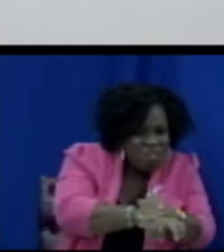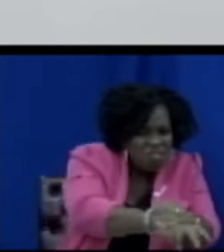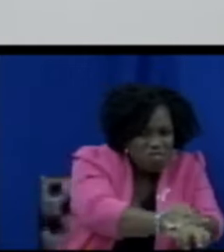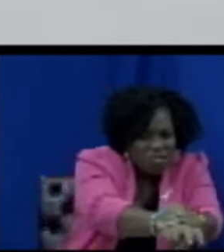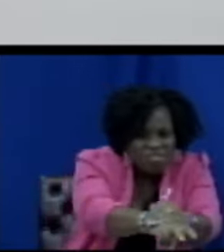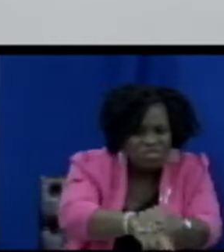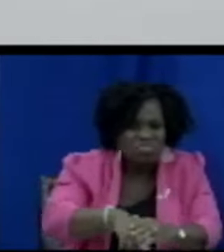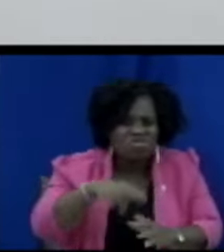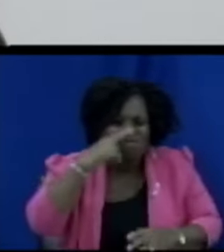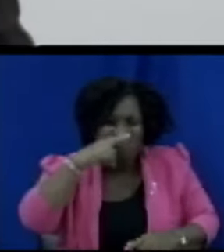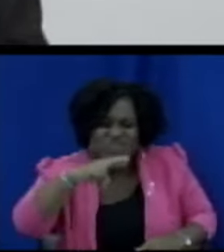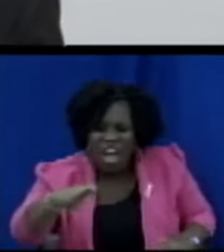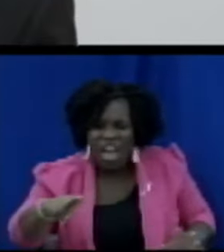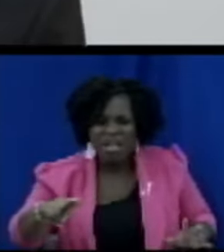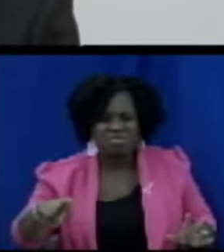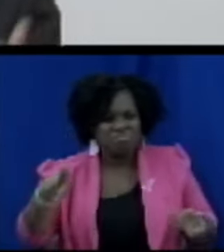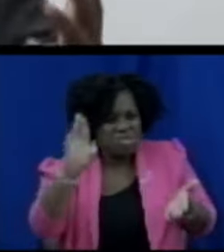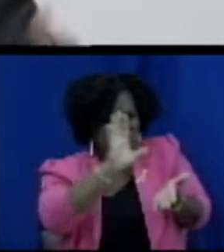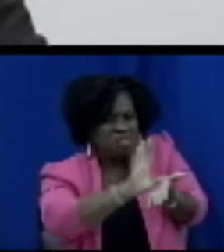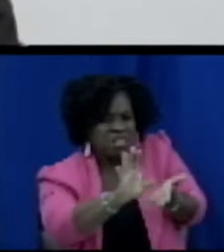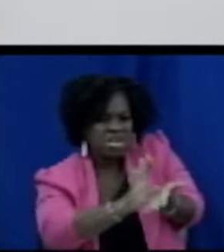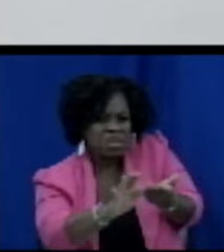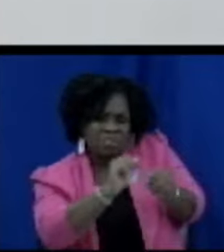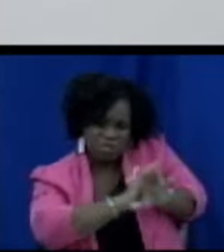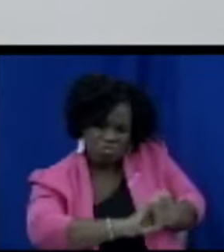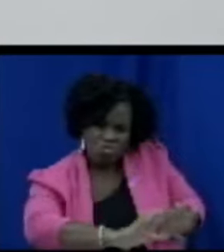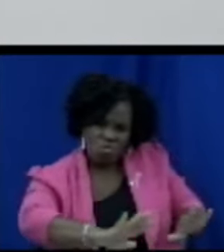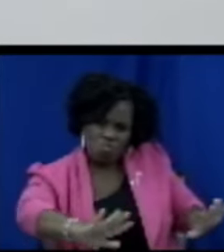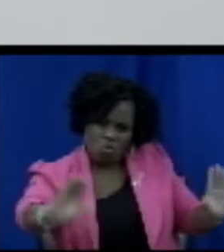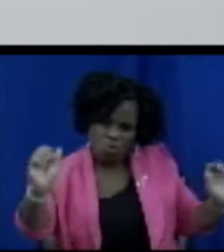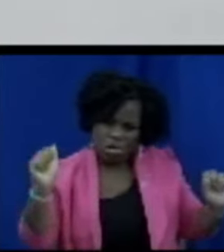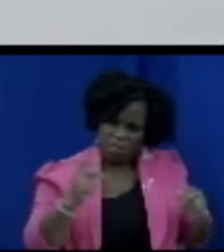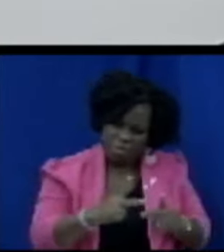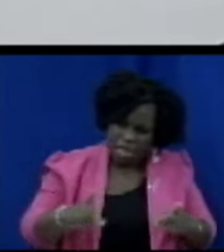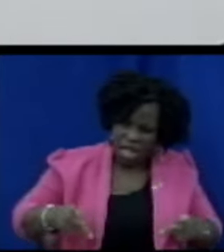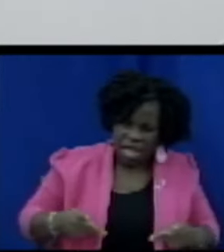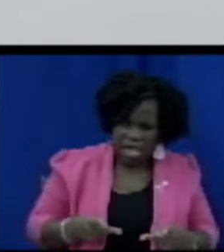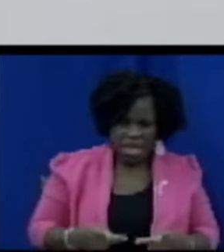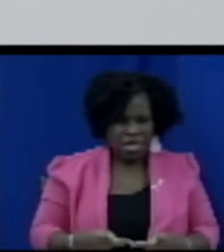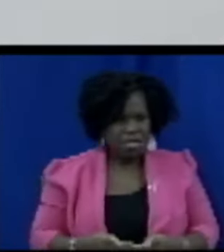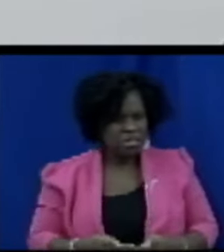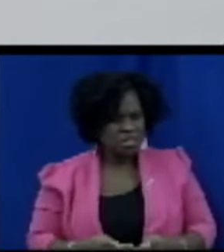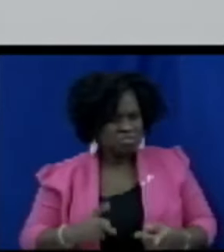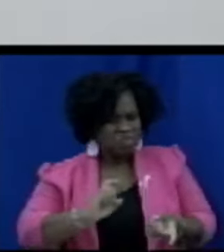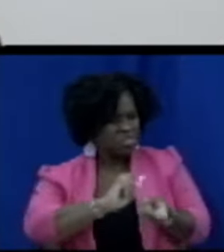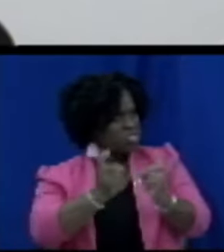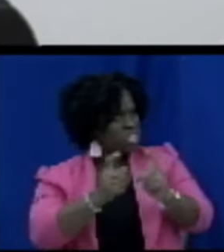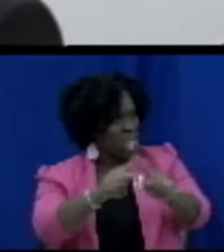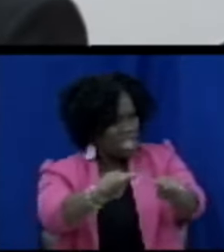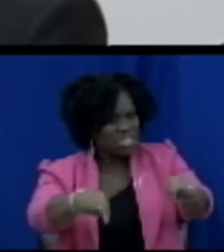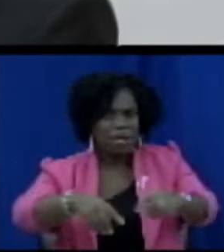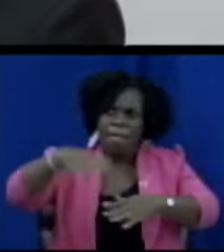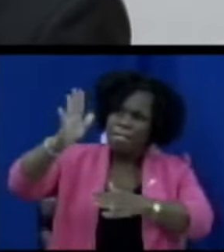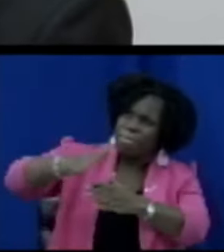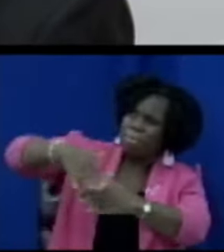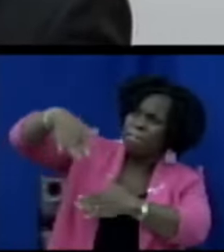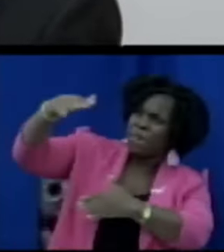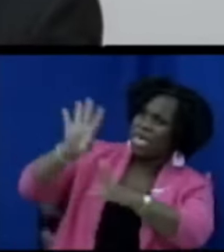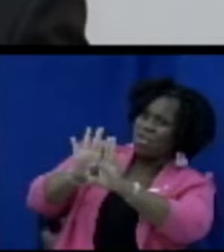a place nice it up smooth up the place change the towels put on your pants